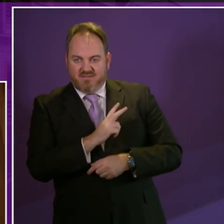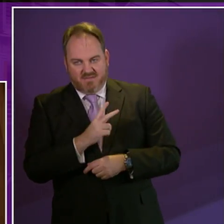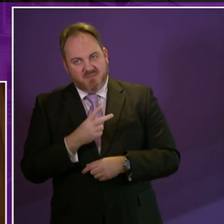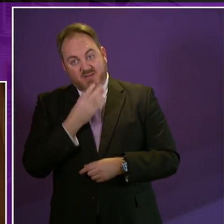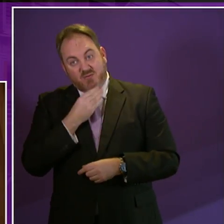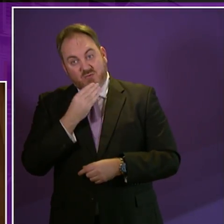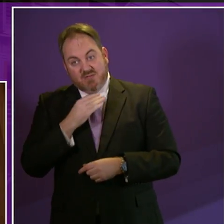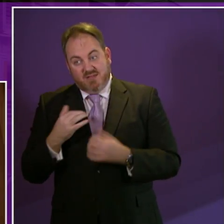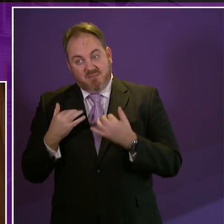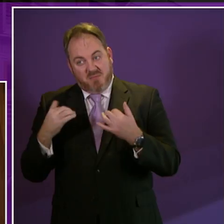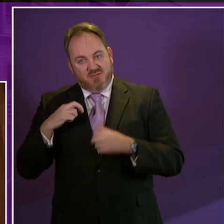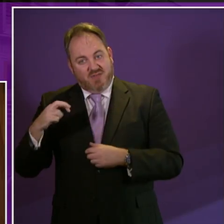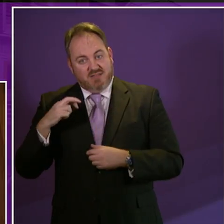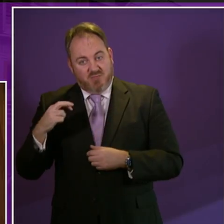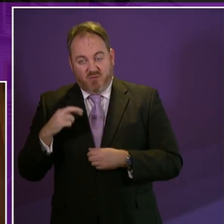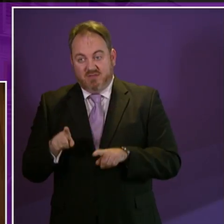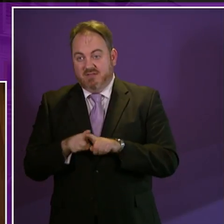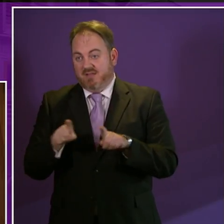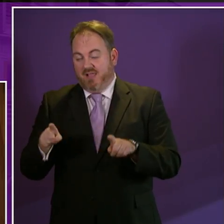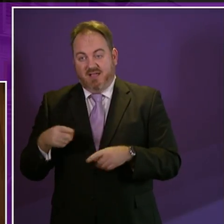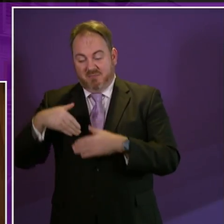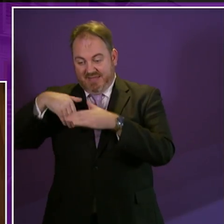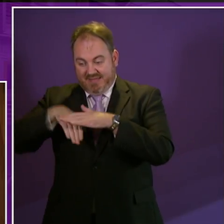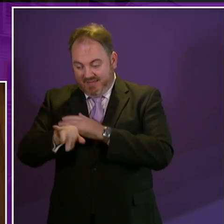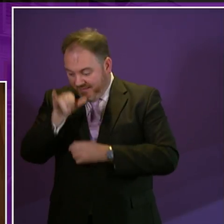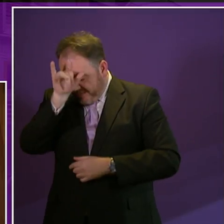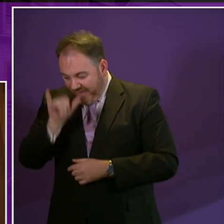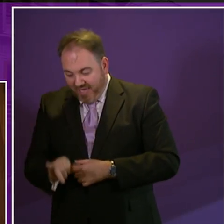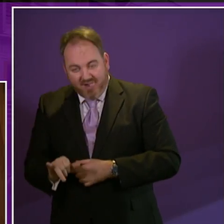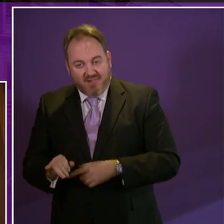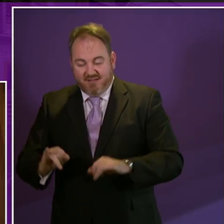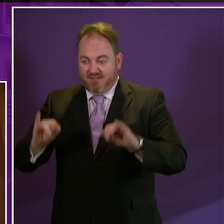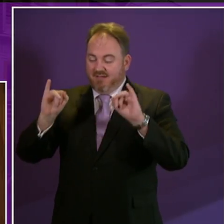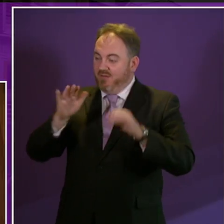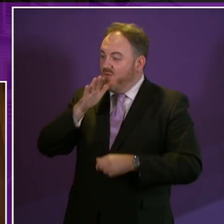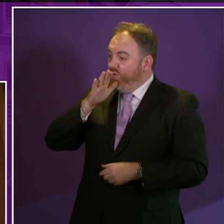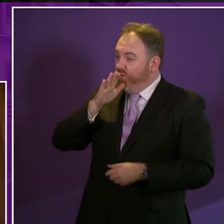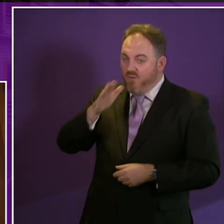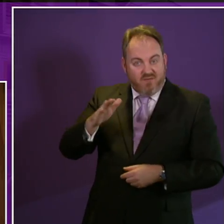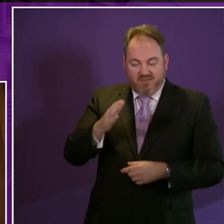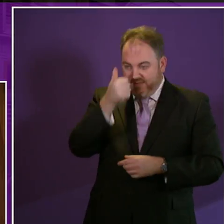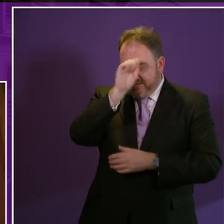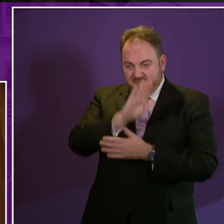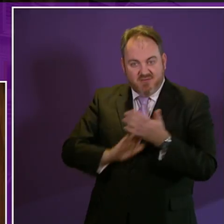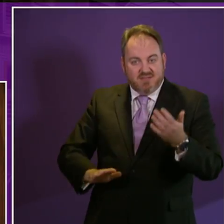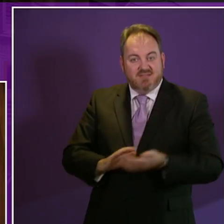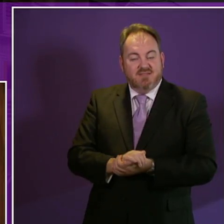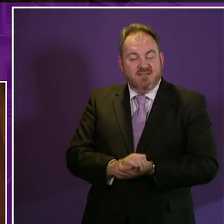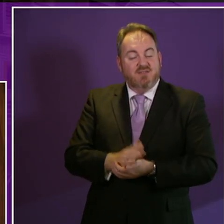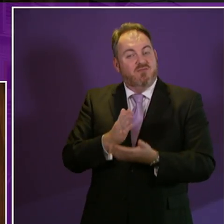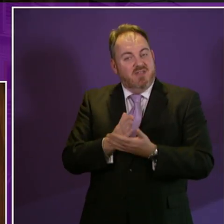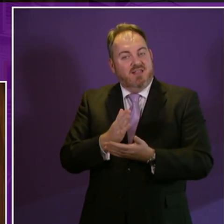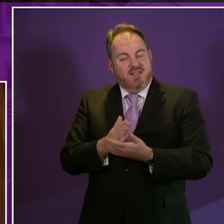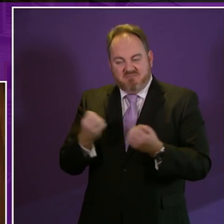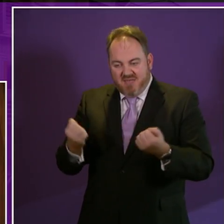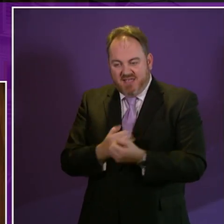from hell. We need to ensure that people with disability get the support they need to be able to access employment, volunteer and social